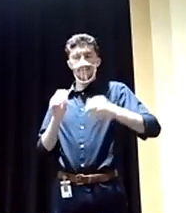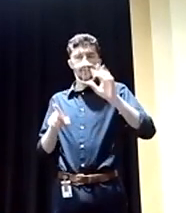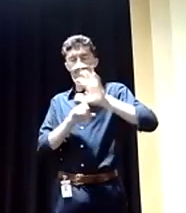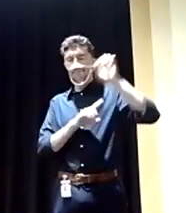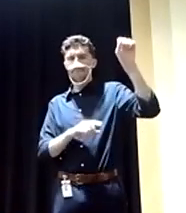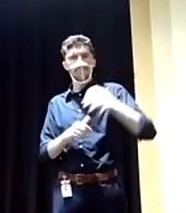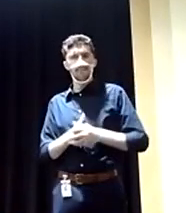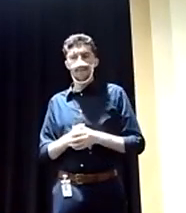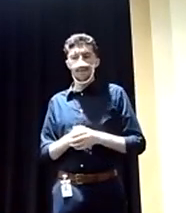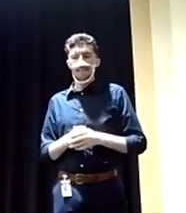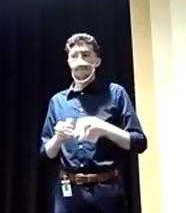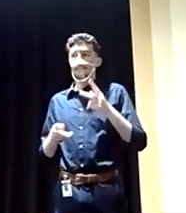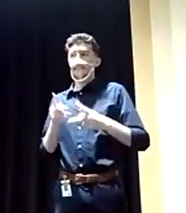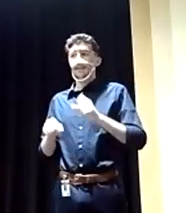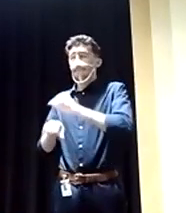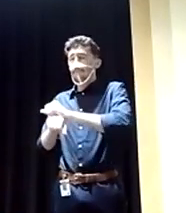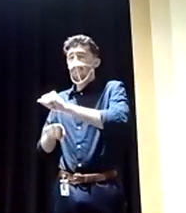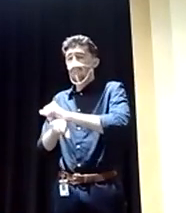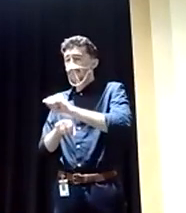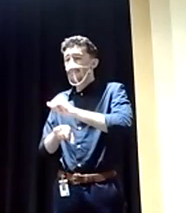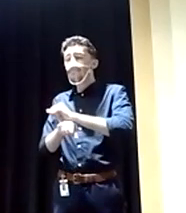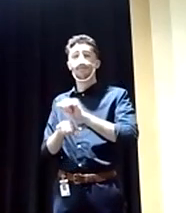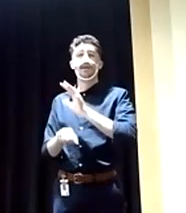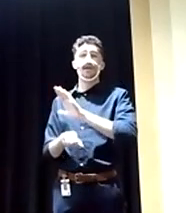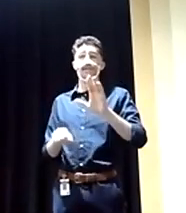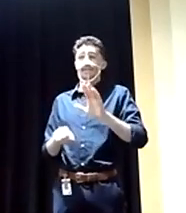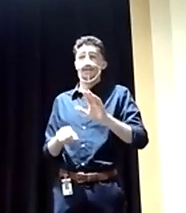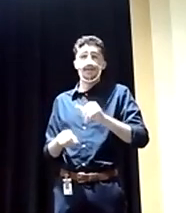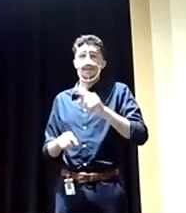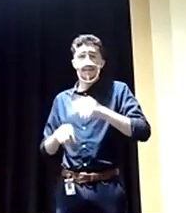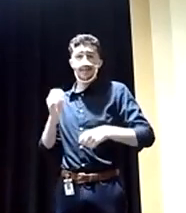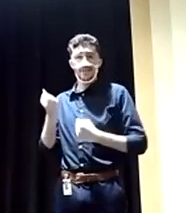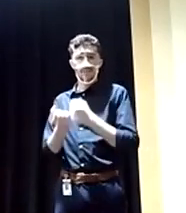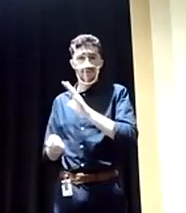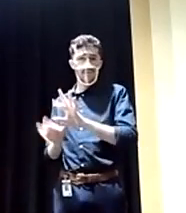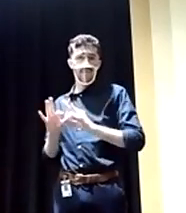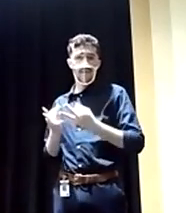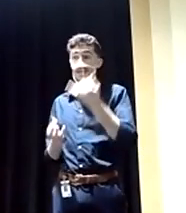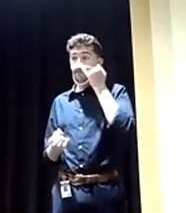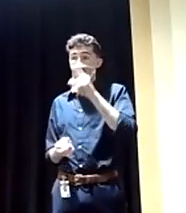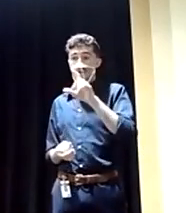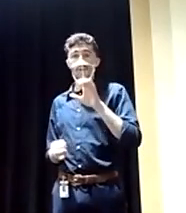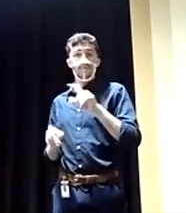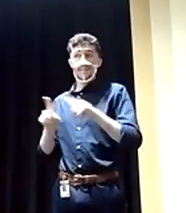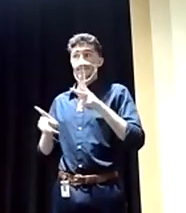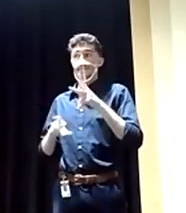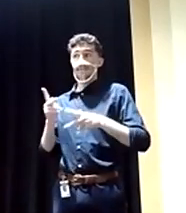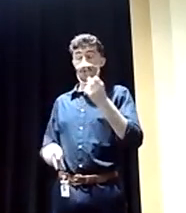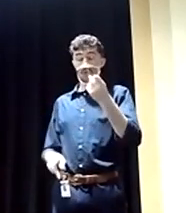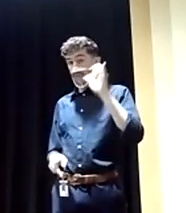working jobs, and they're not family sustaining. If we had 100 senators who understood that,